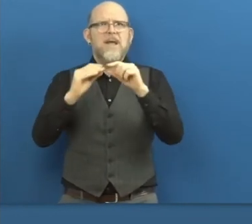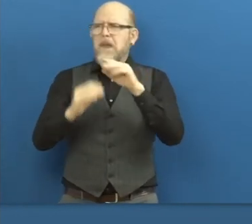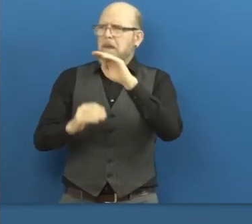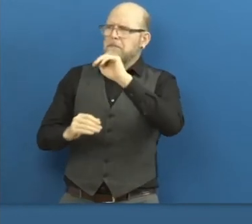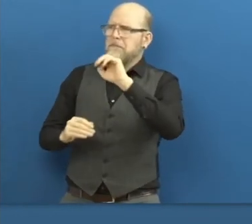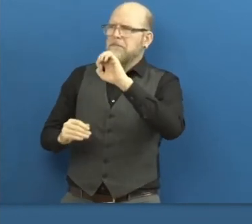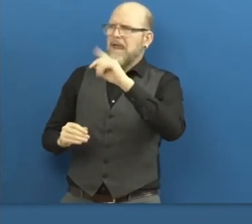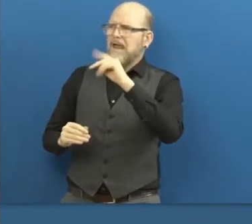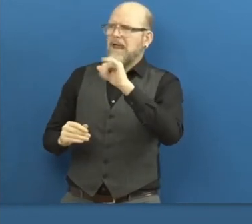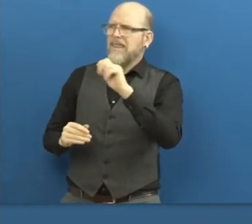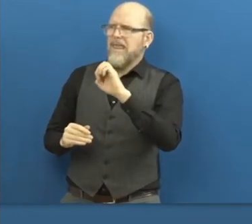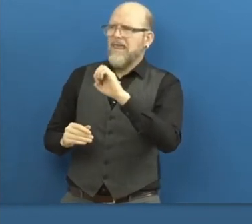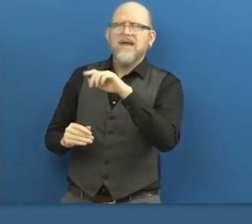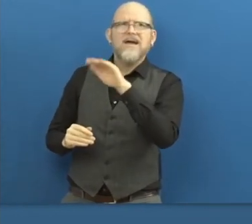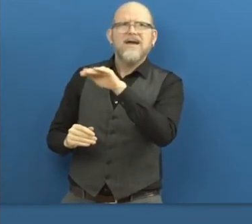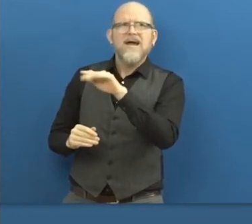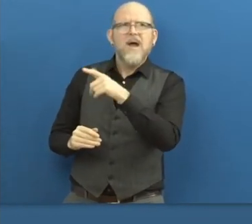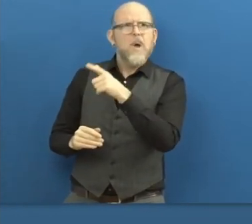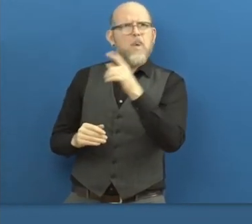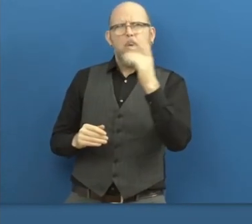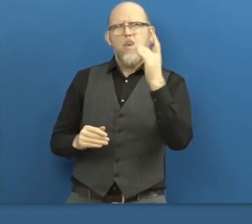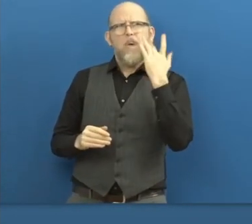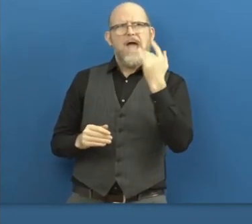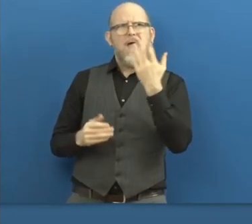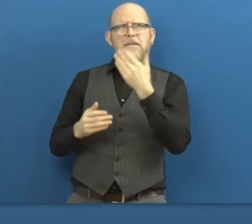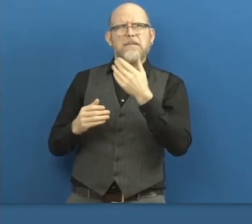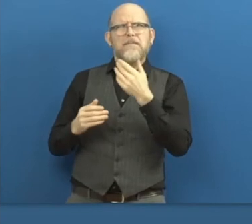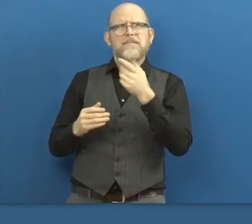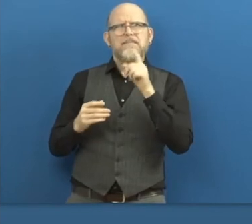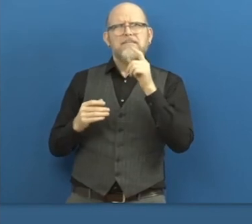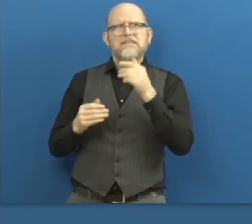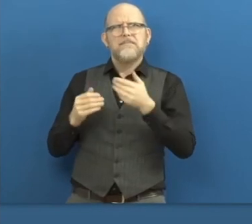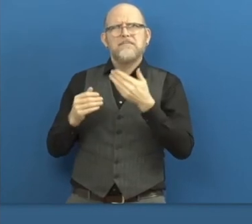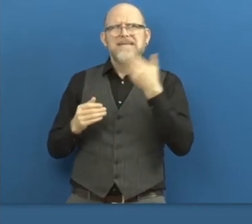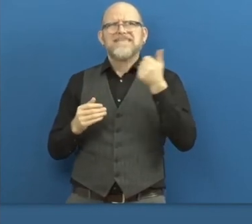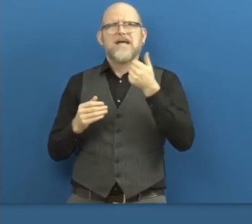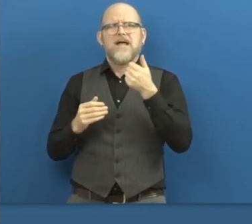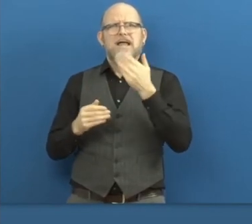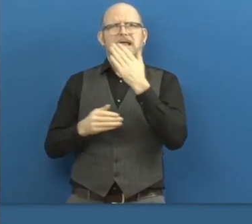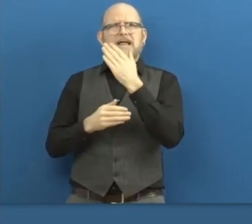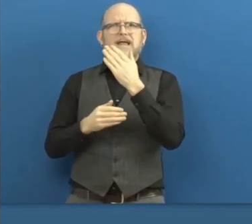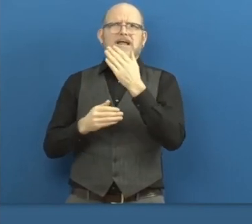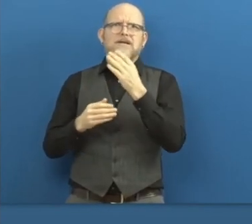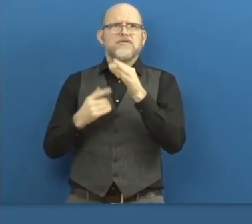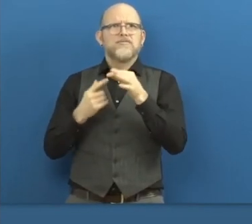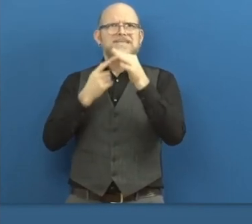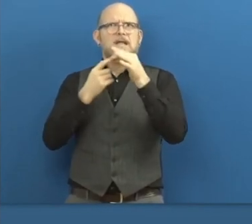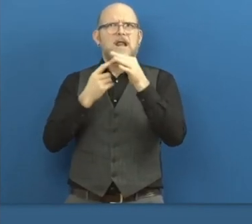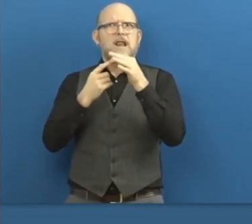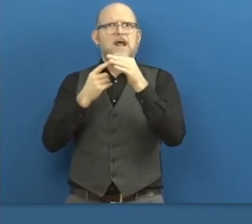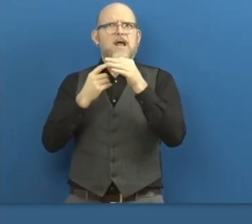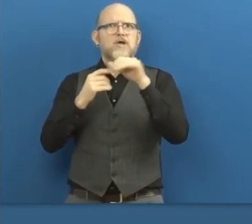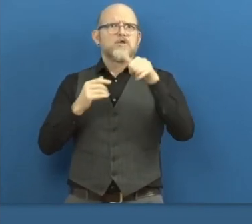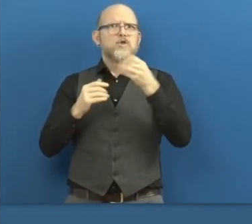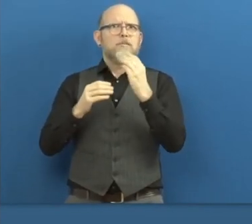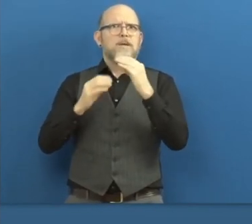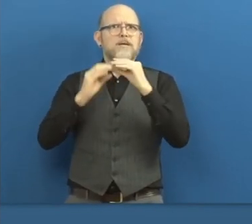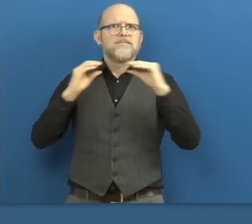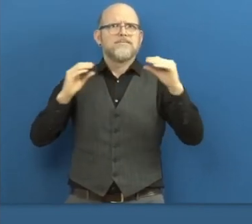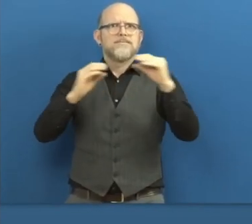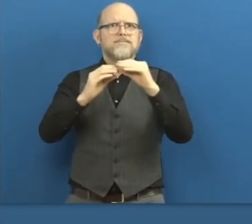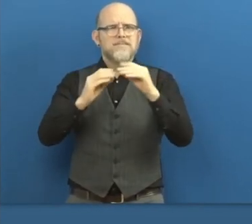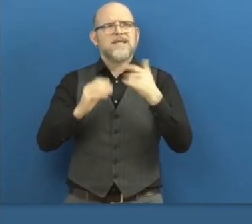just go through the normal job boards? I will give an example of our experience that we've had. We have had